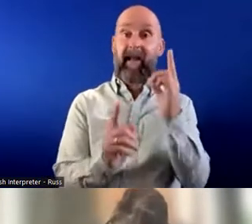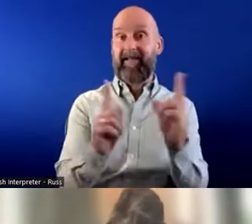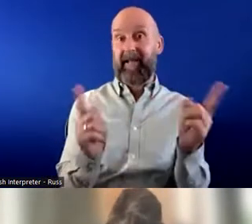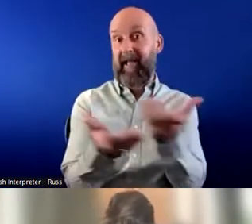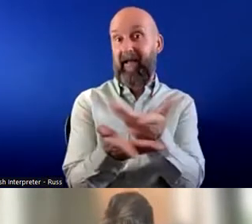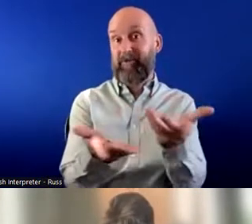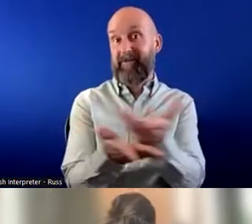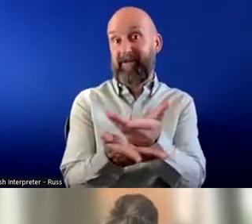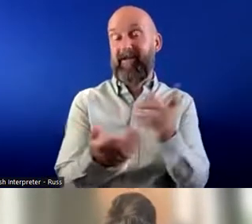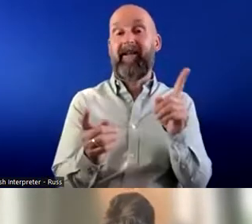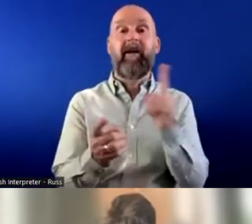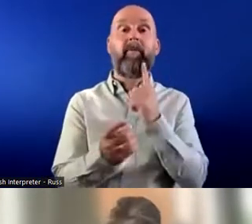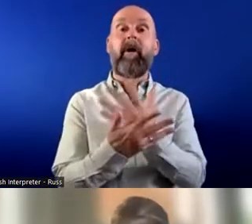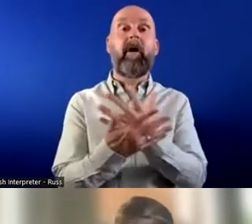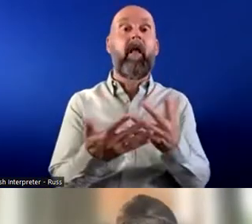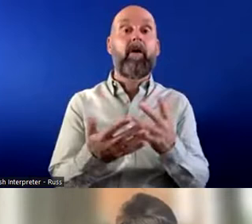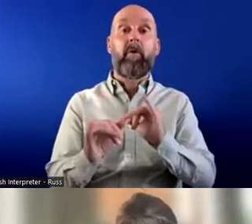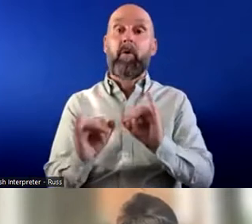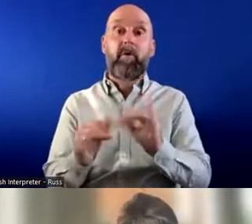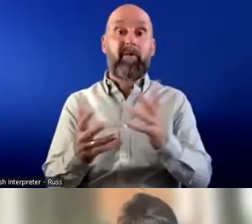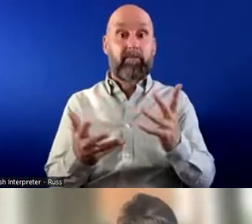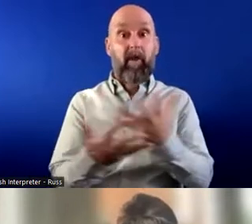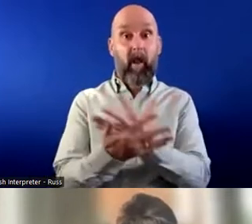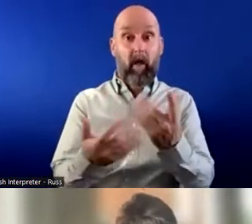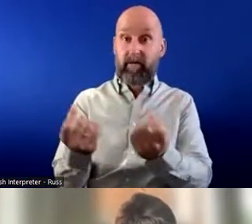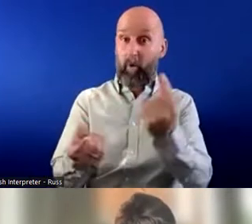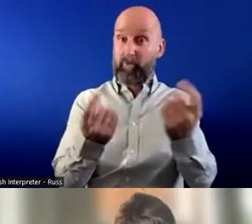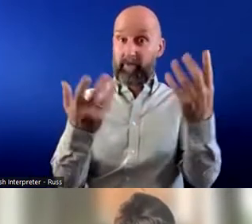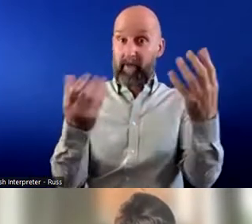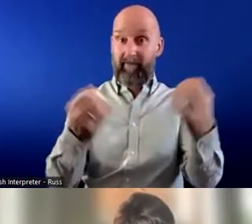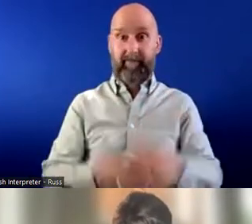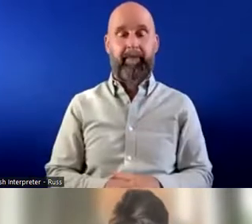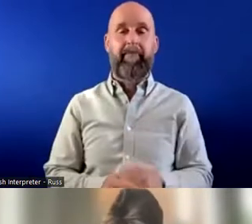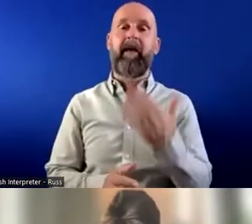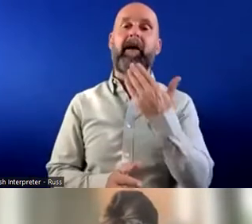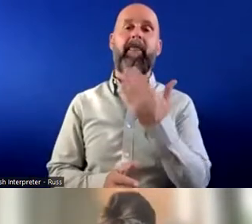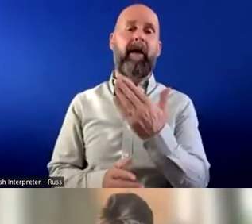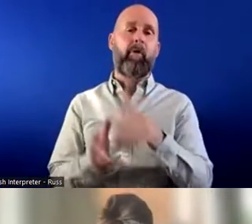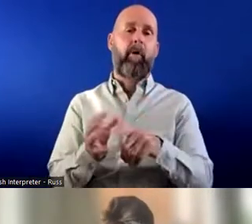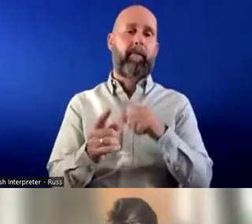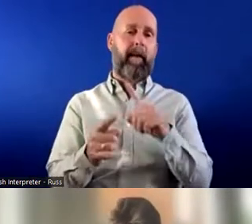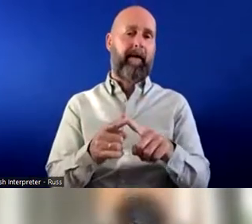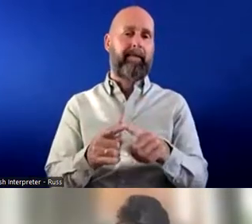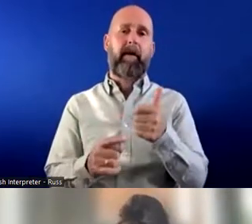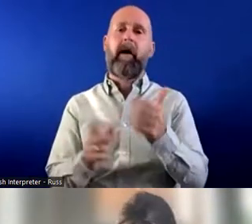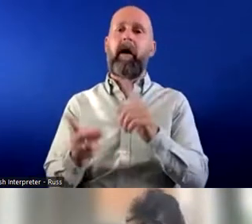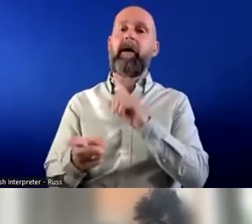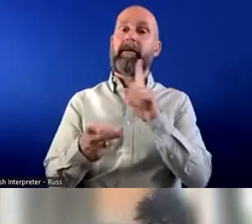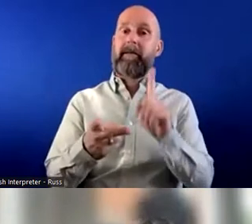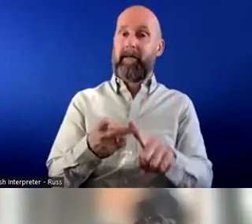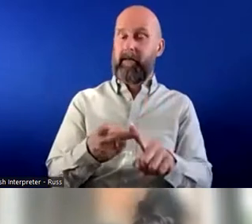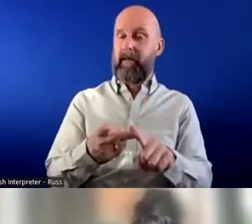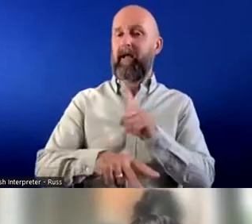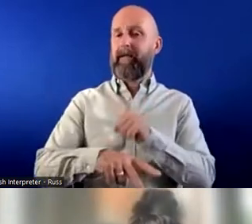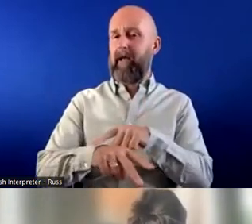more opportunity than threats I think that's great thanks Maeve I'm just conscious of time I'll move on to the next question if I